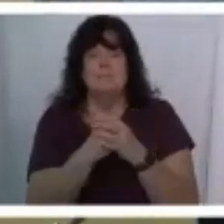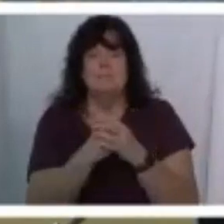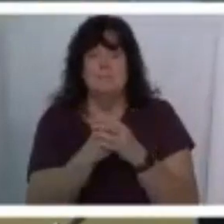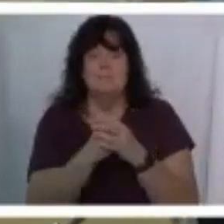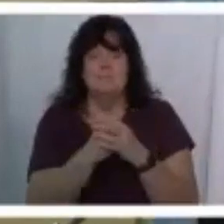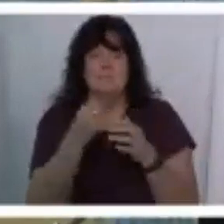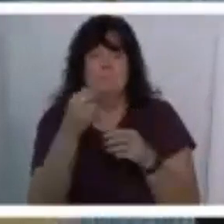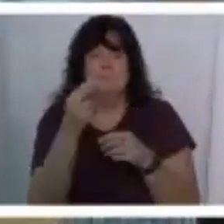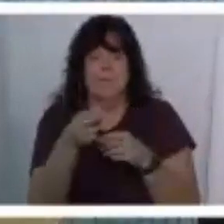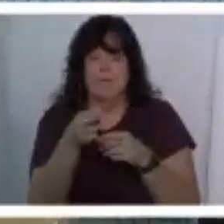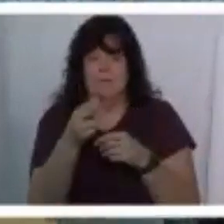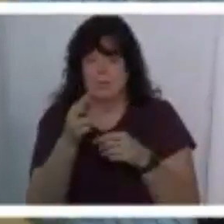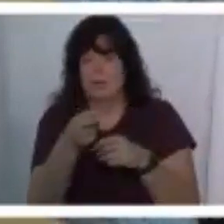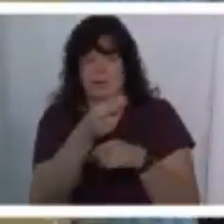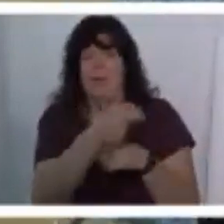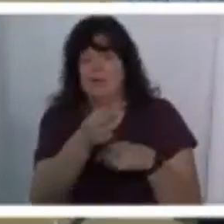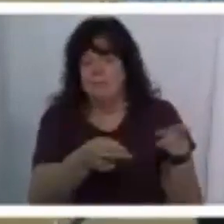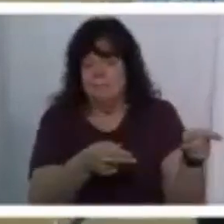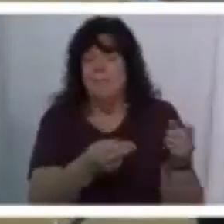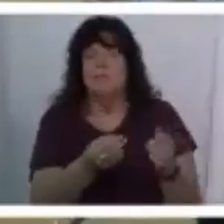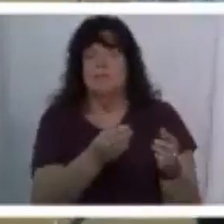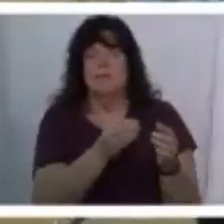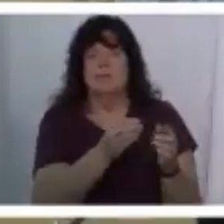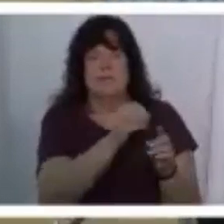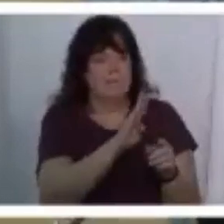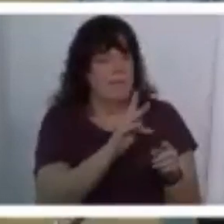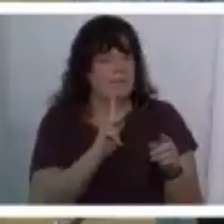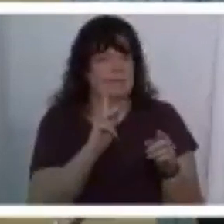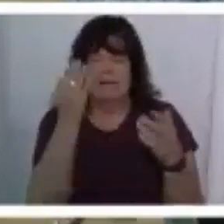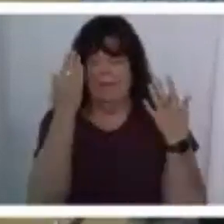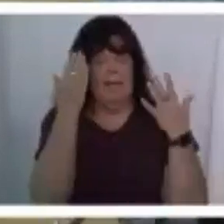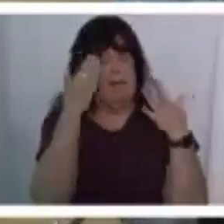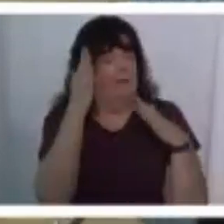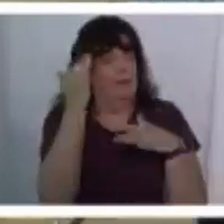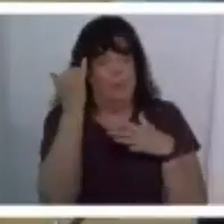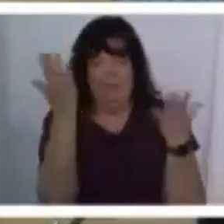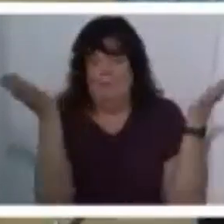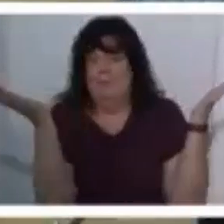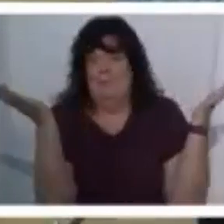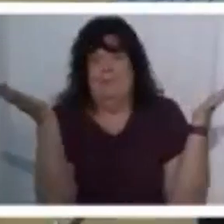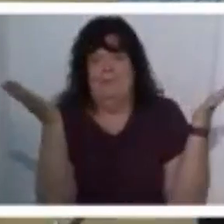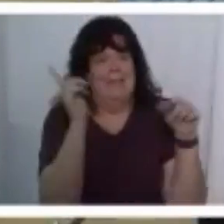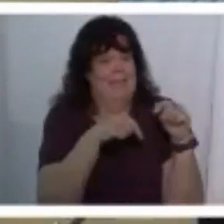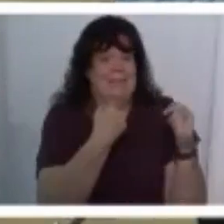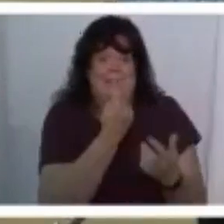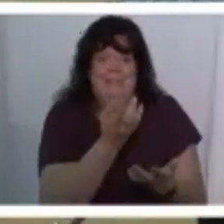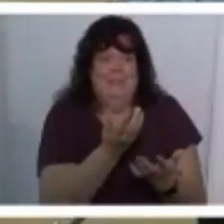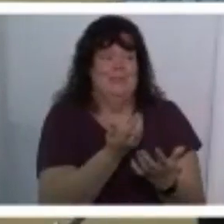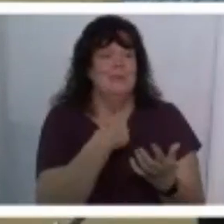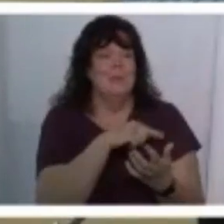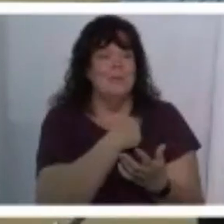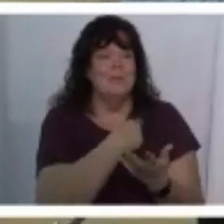so hh rebounded uh i cannot tell you why uh we